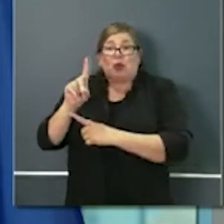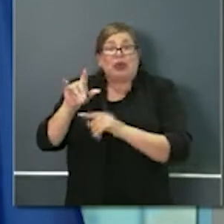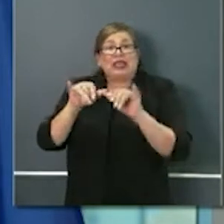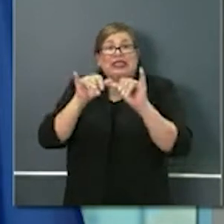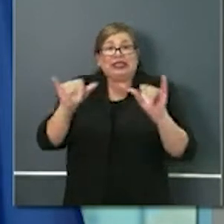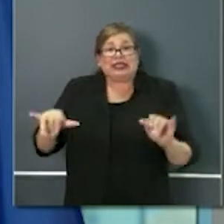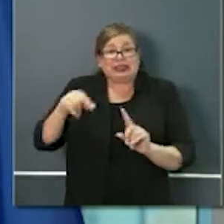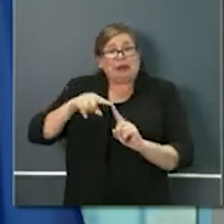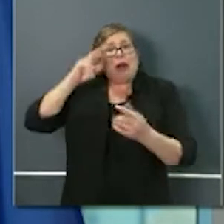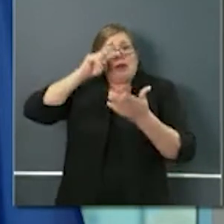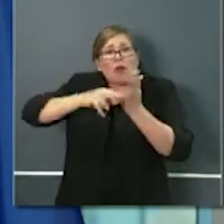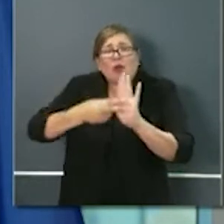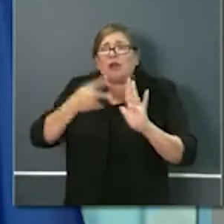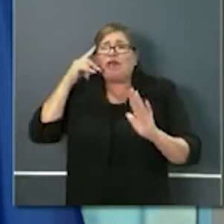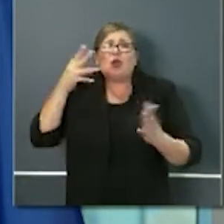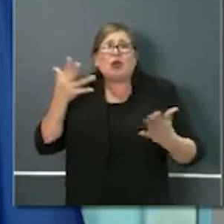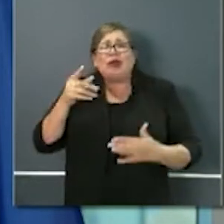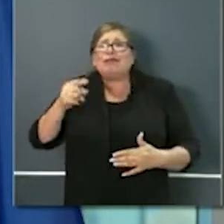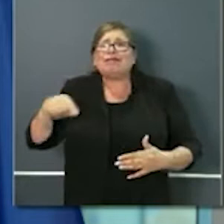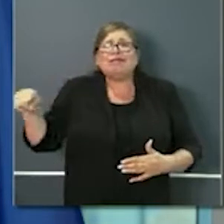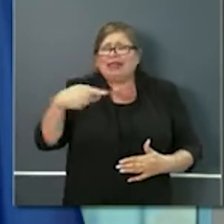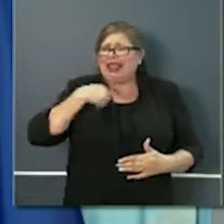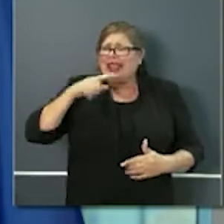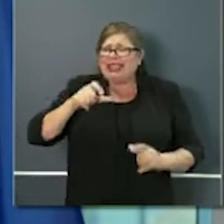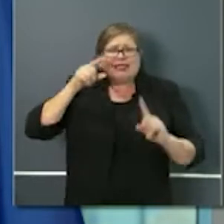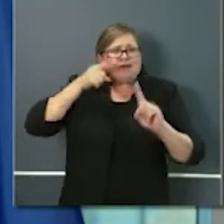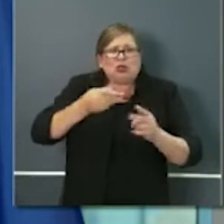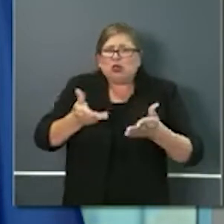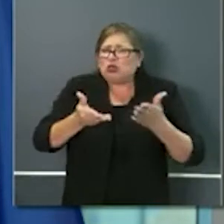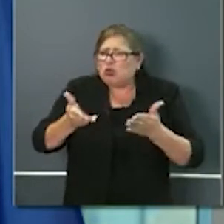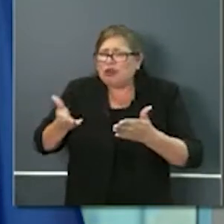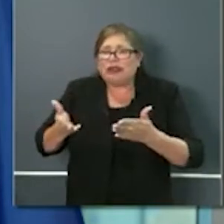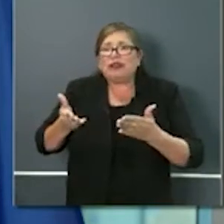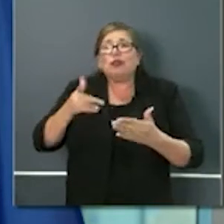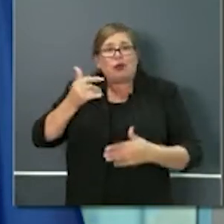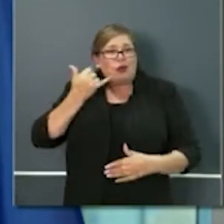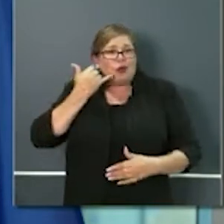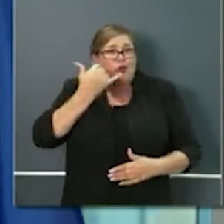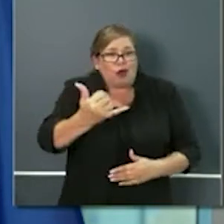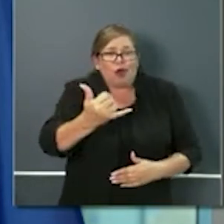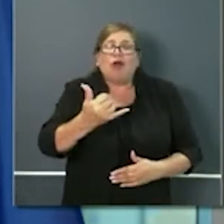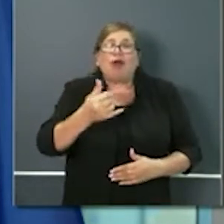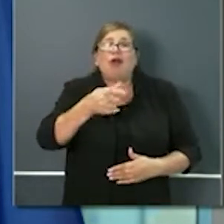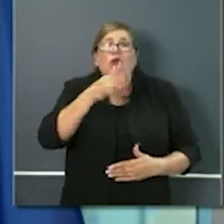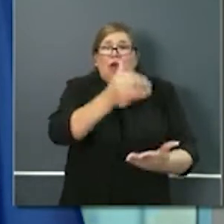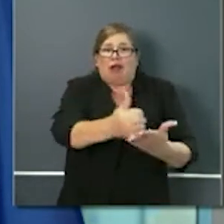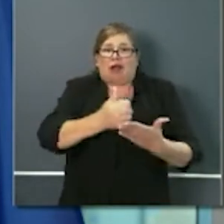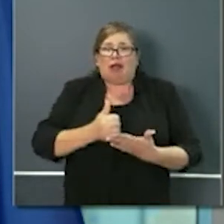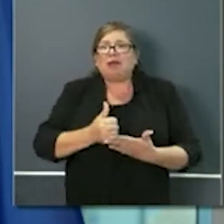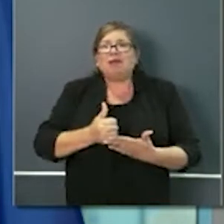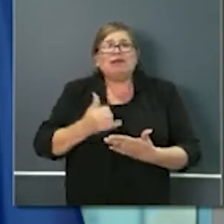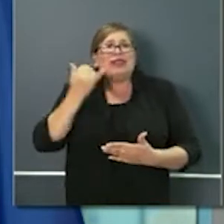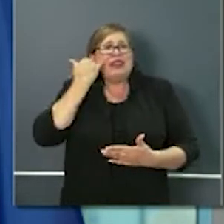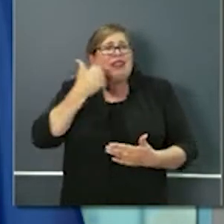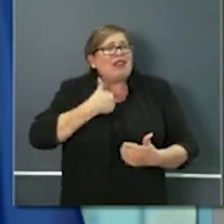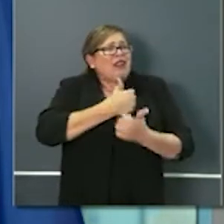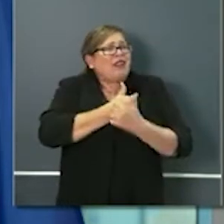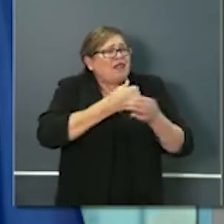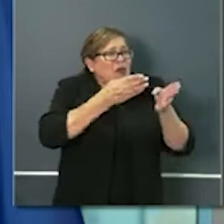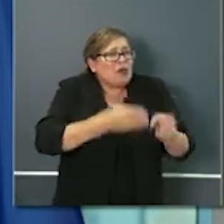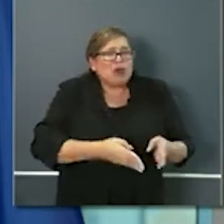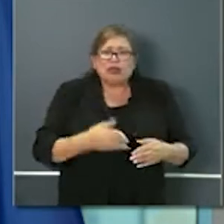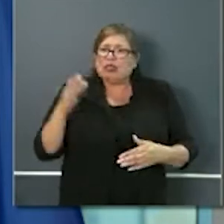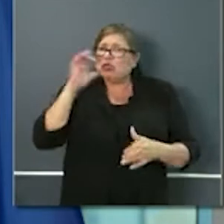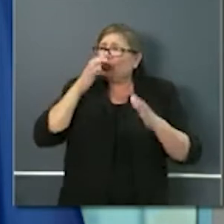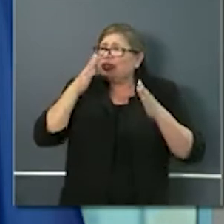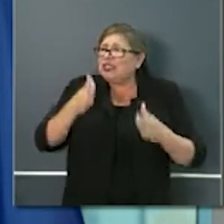services in real time so if a loved one or a neighbor or a stranger is in need and they need something more than